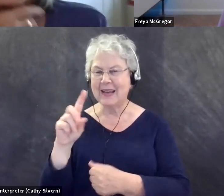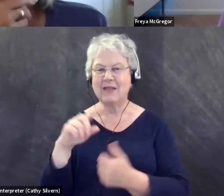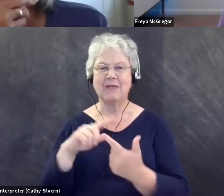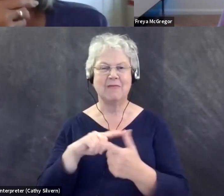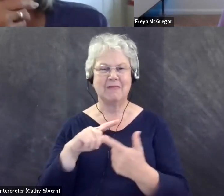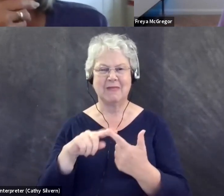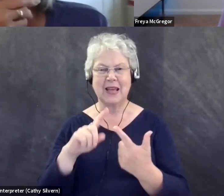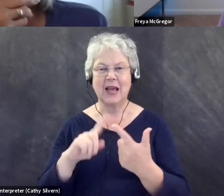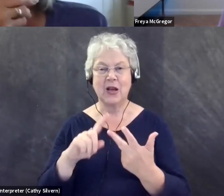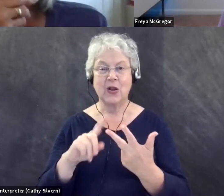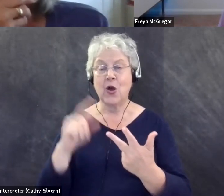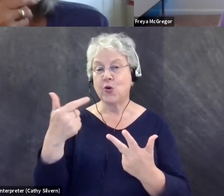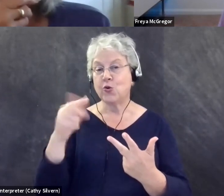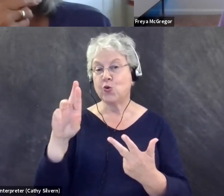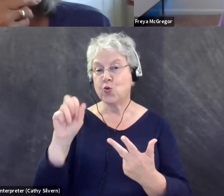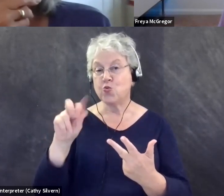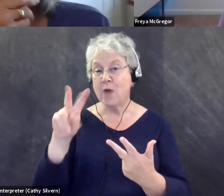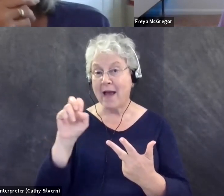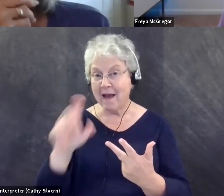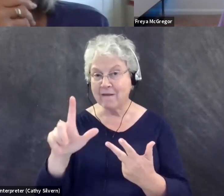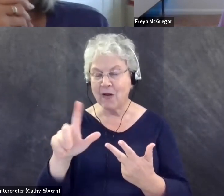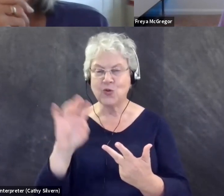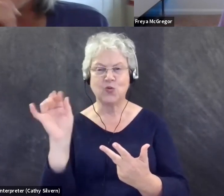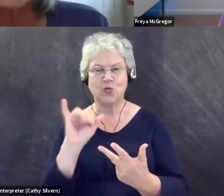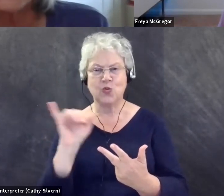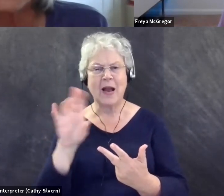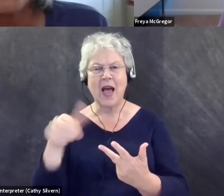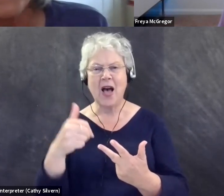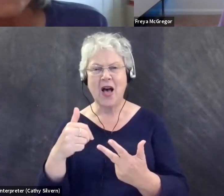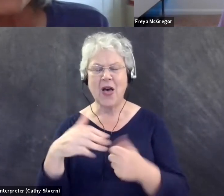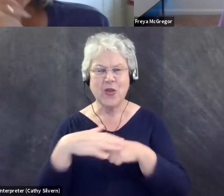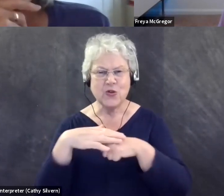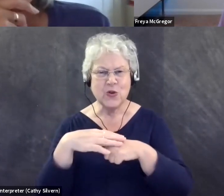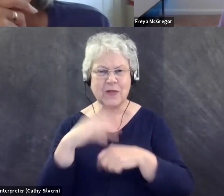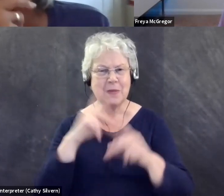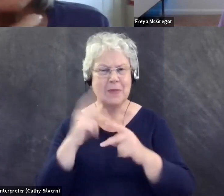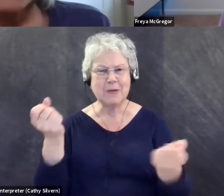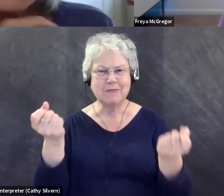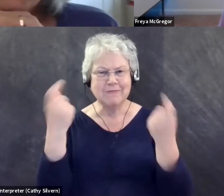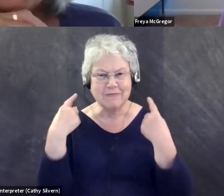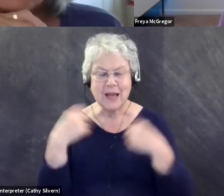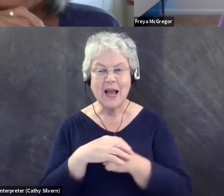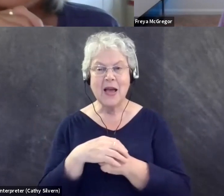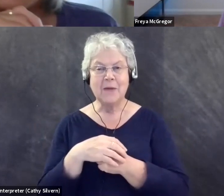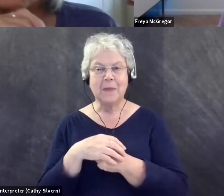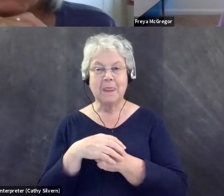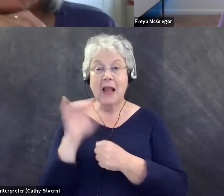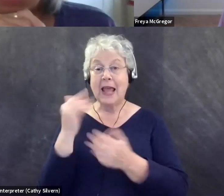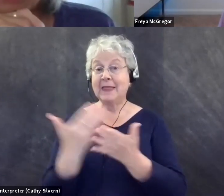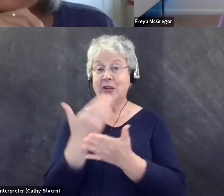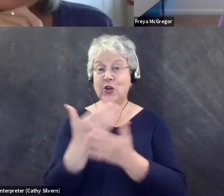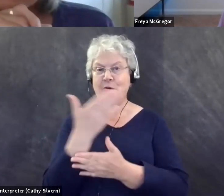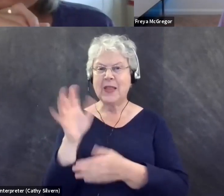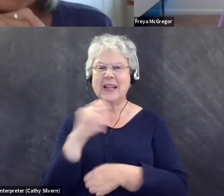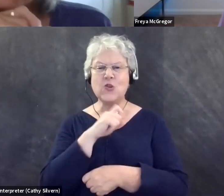Um, and other surfaces that people don't realize, like, um, there's a new surface, like a